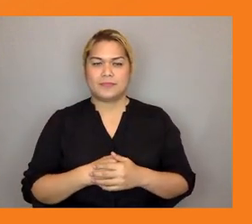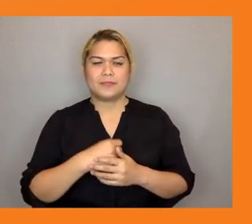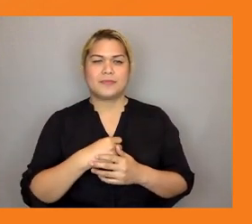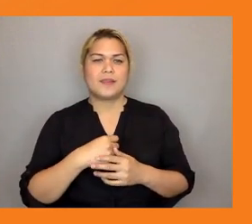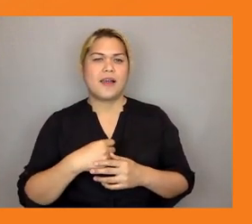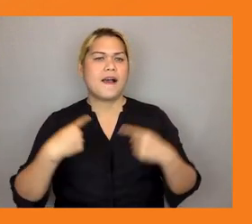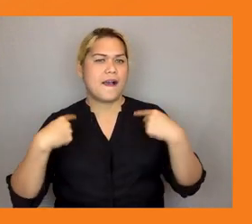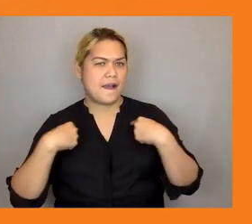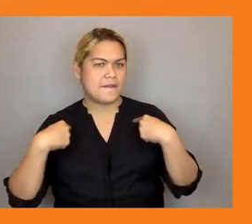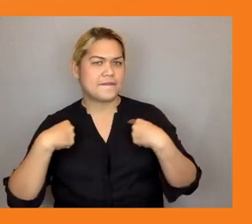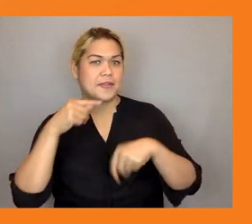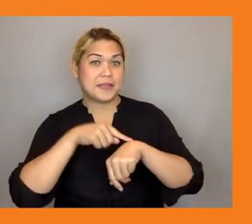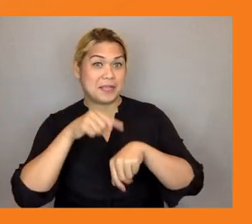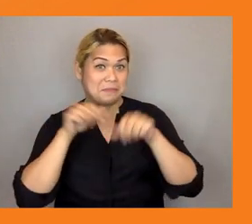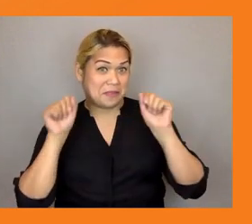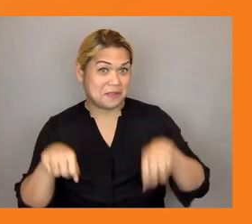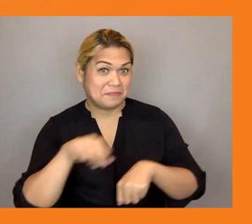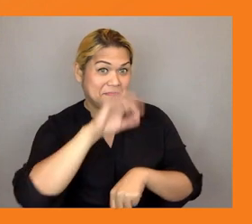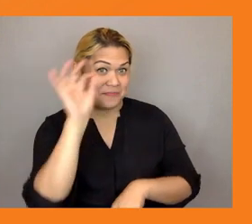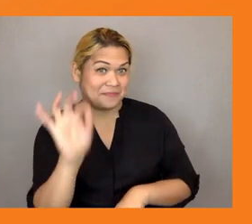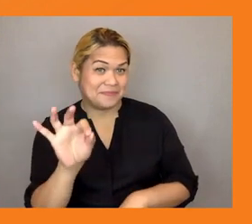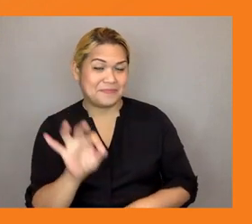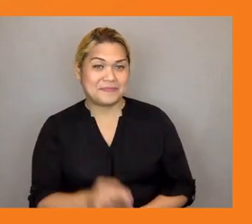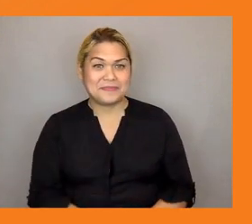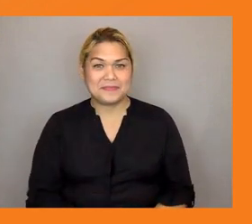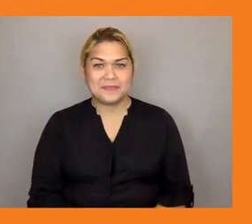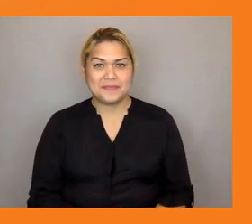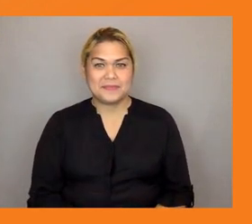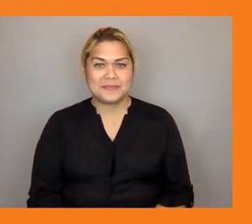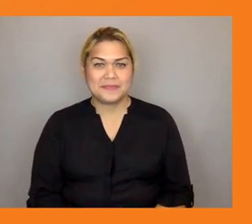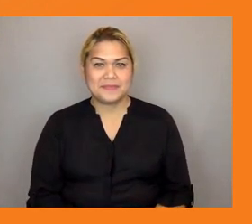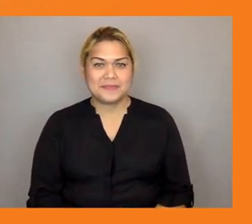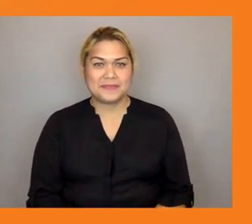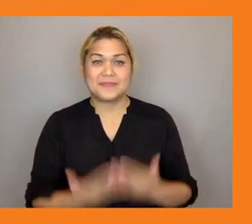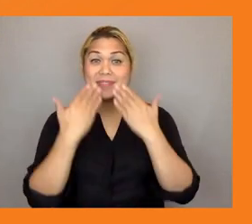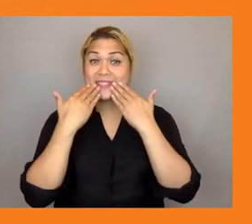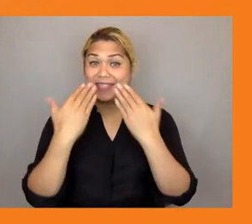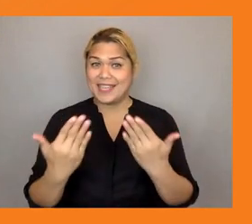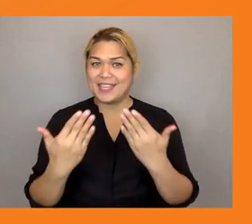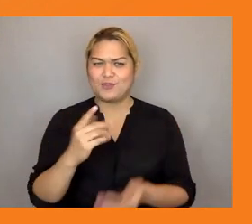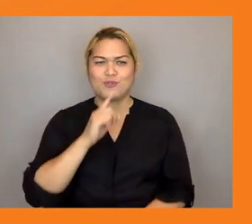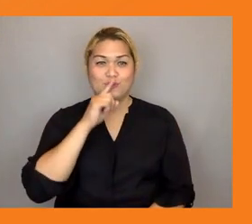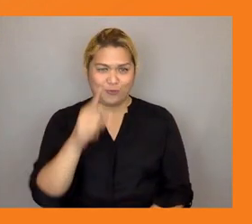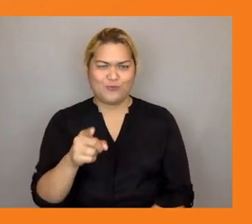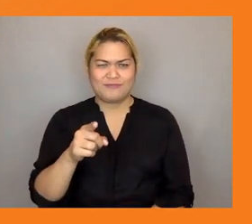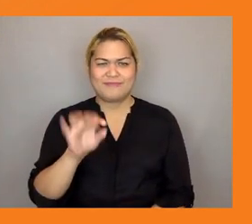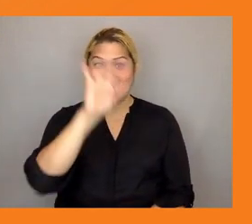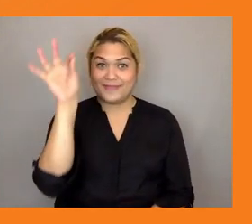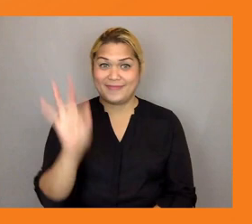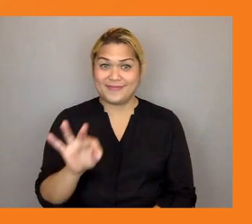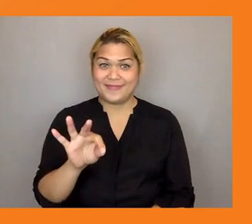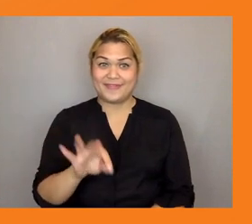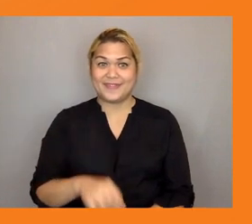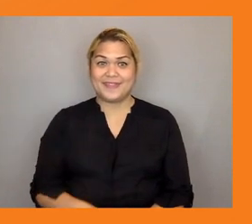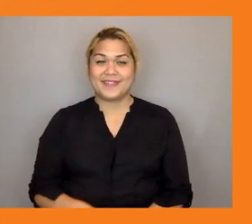question thank you simon actually this is for talia um the audience members want to know the